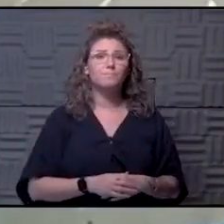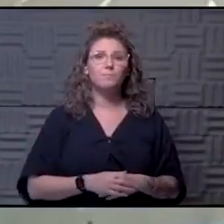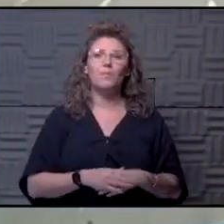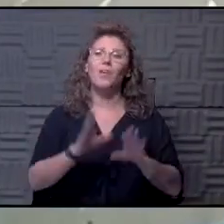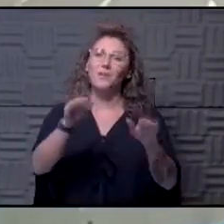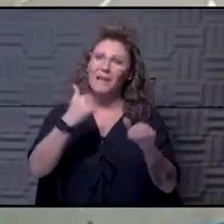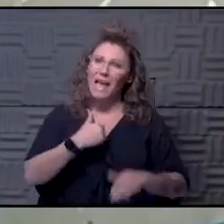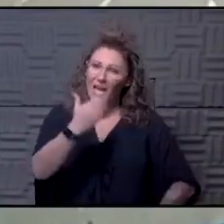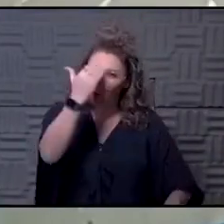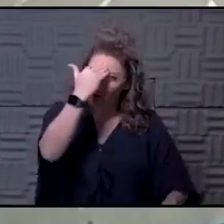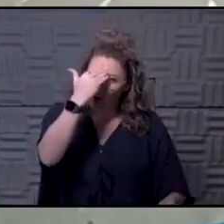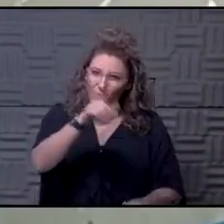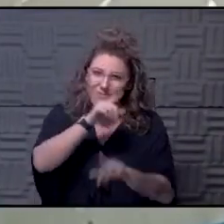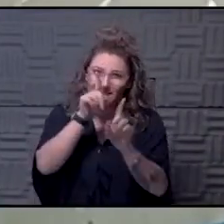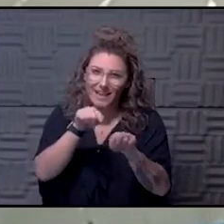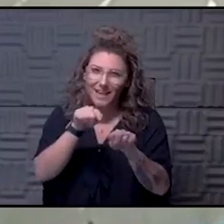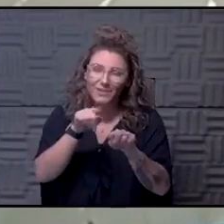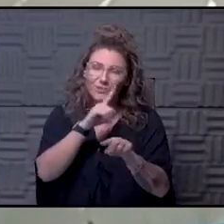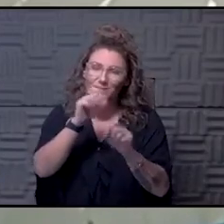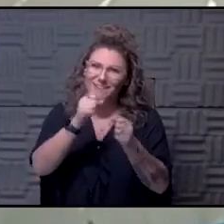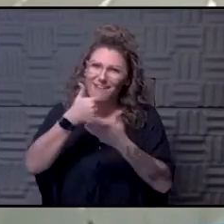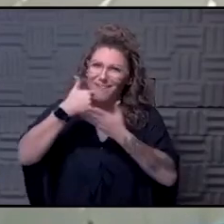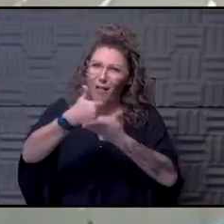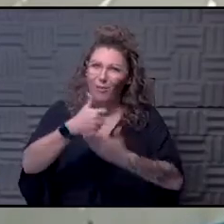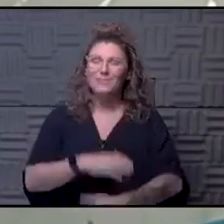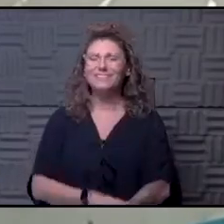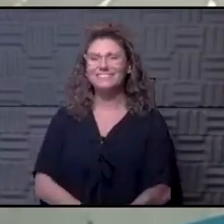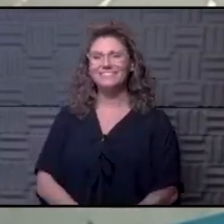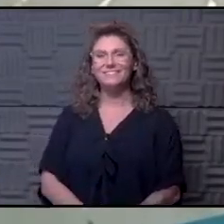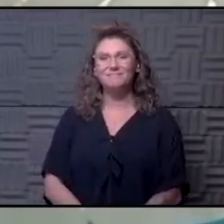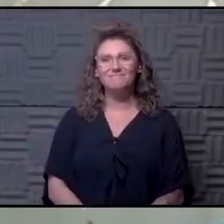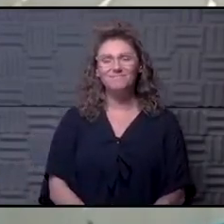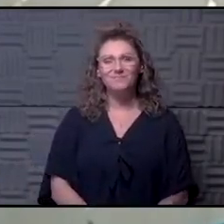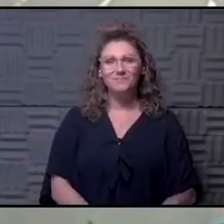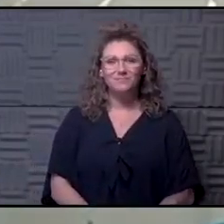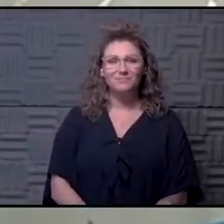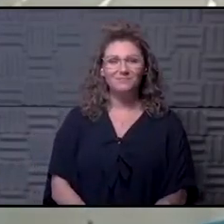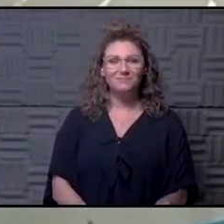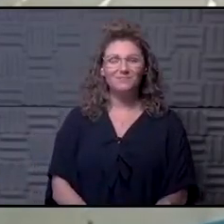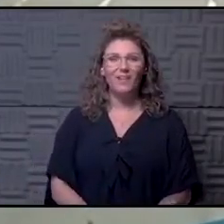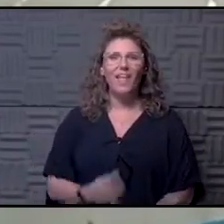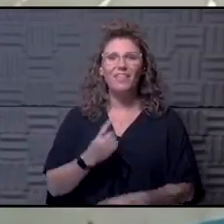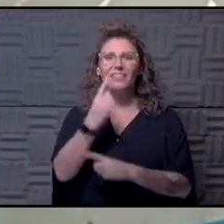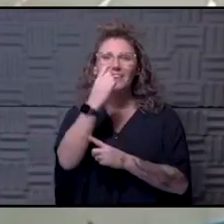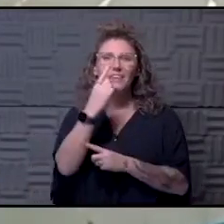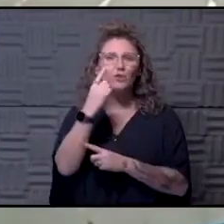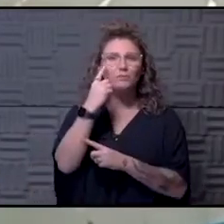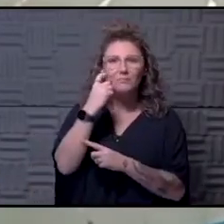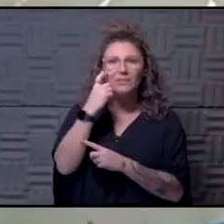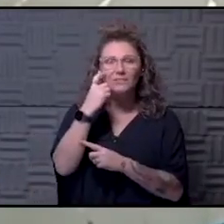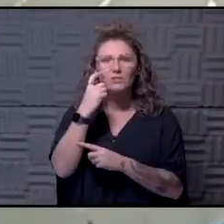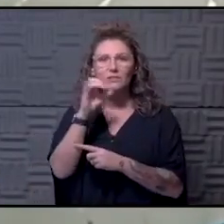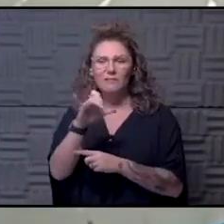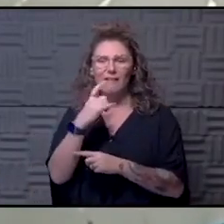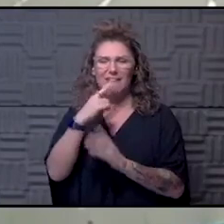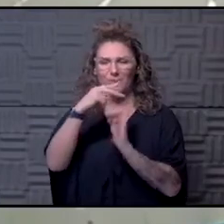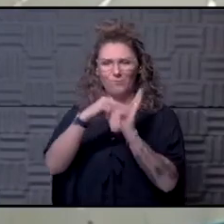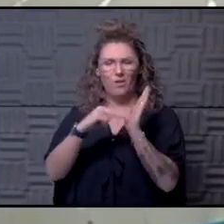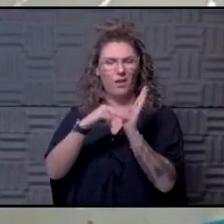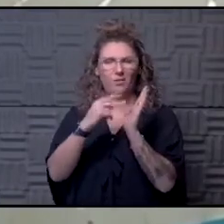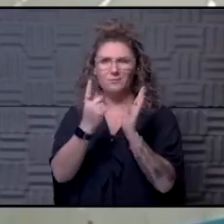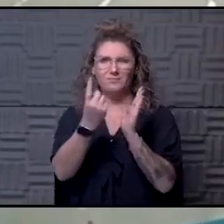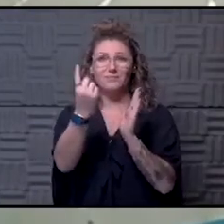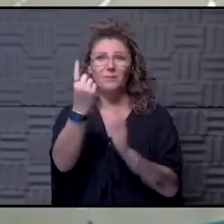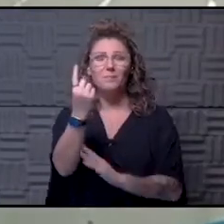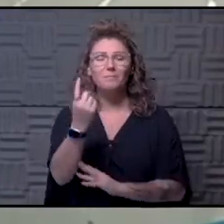Um, I think The last question so I can help you with that. I think there's some speculation in that. I think I read somewhere that,